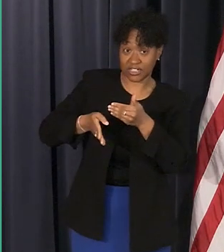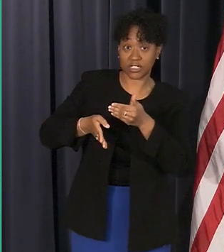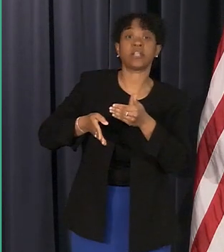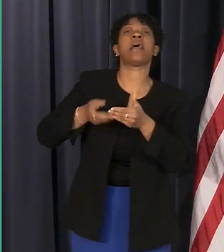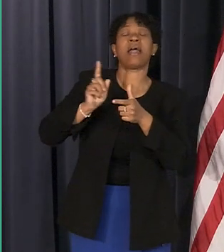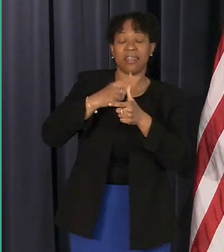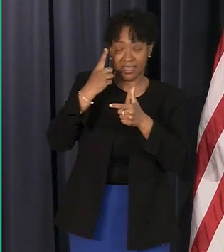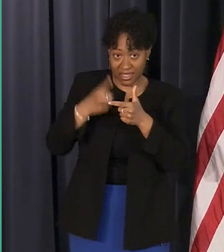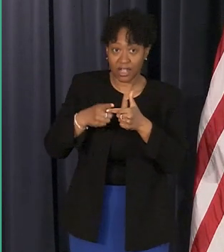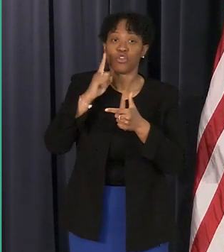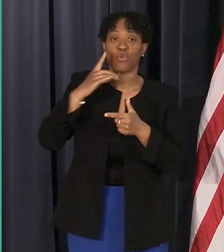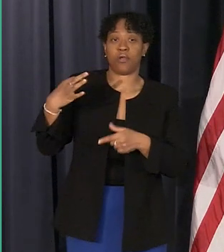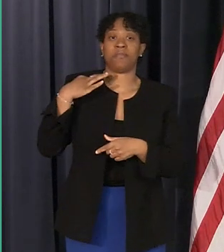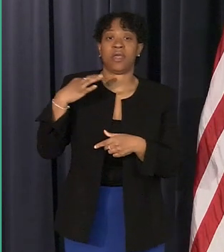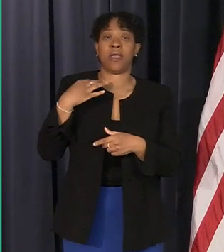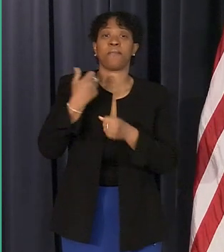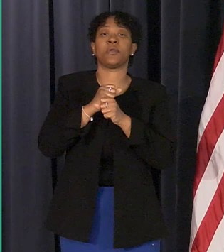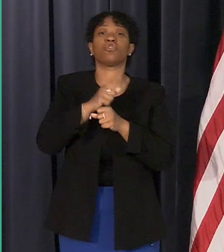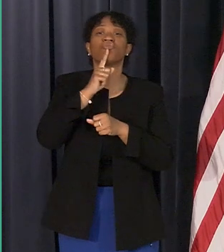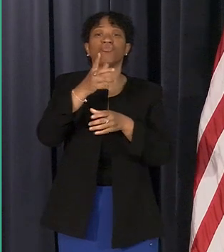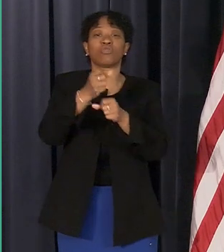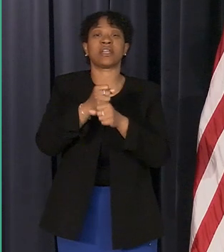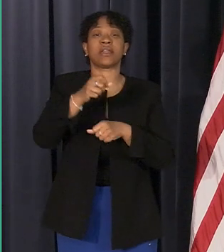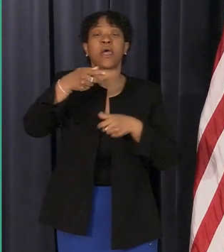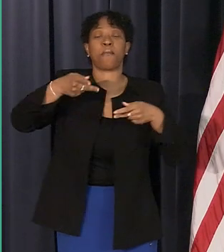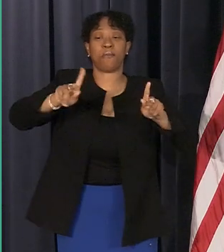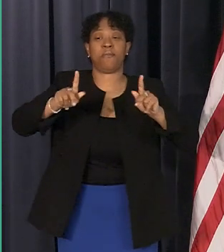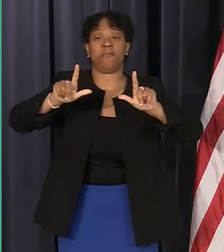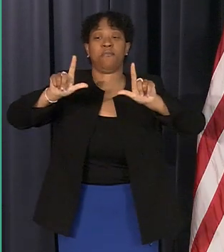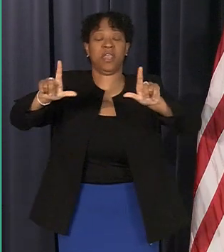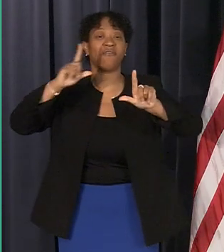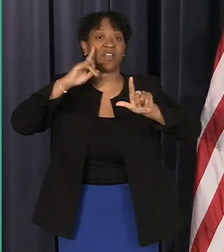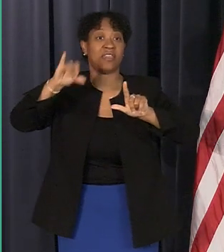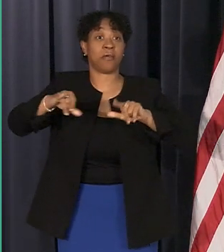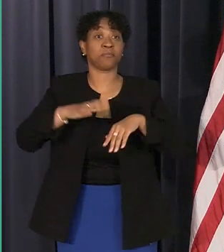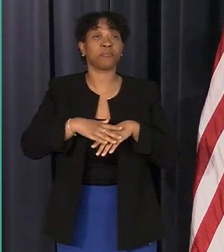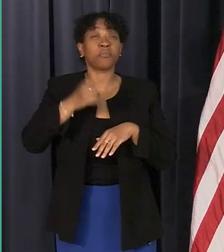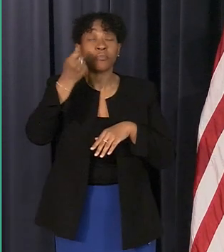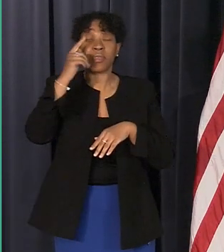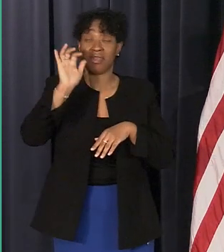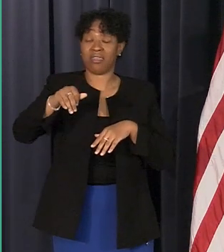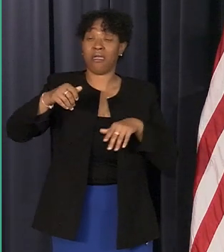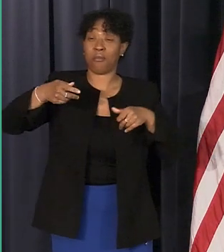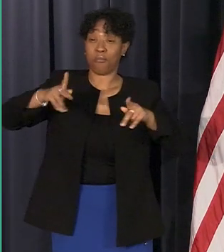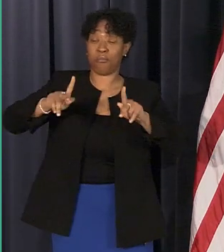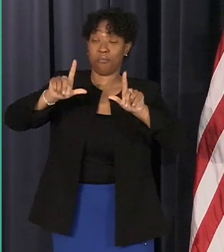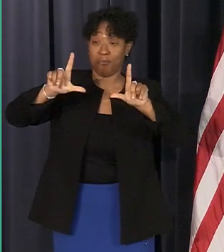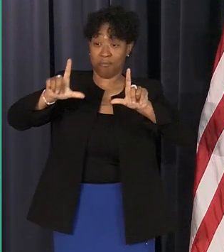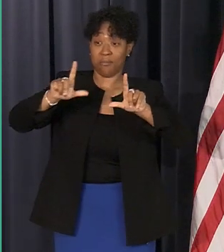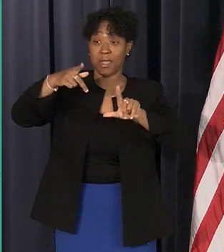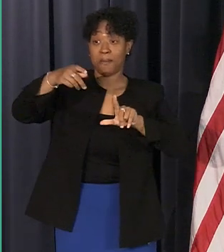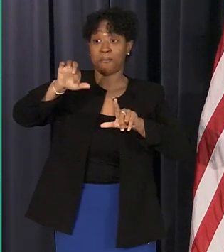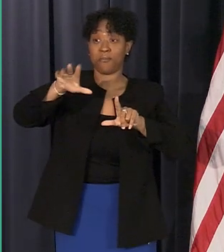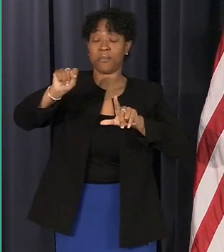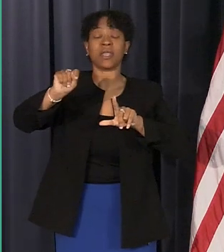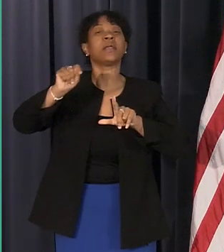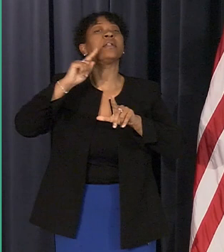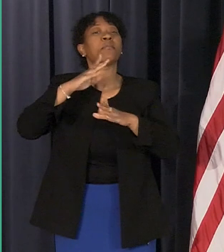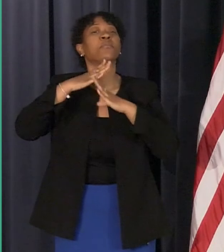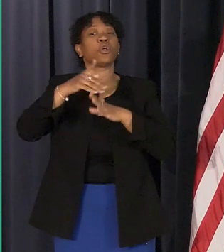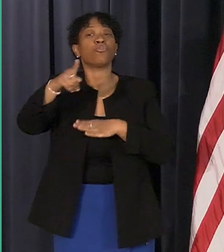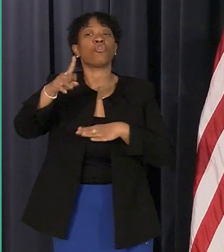make sure you get a permit and that that permit really protects the homeowner so that